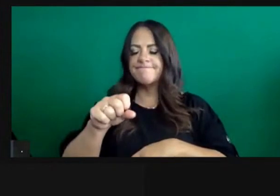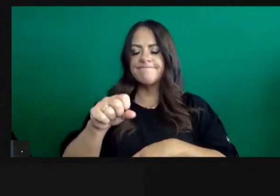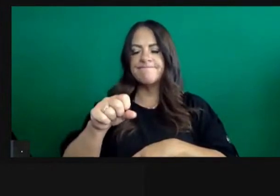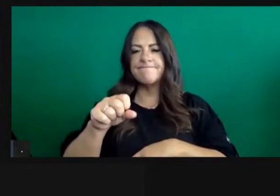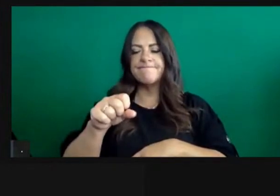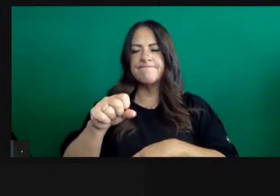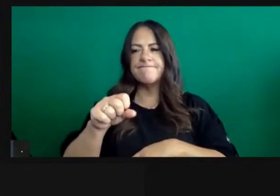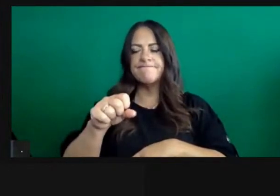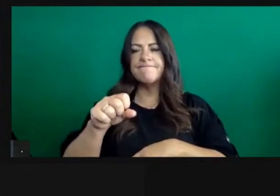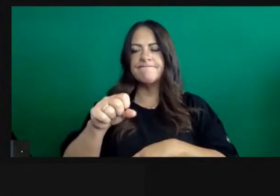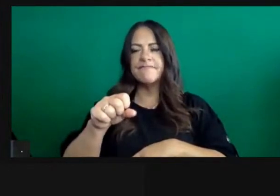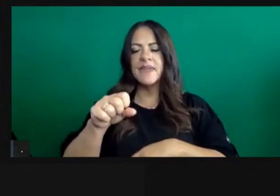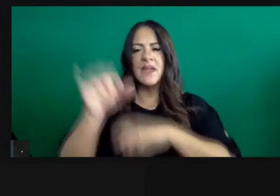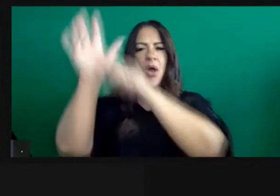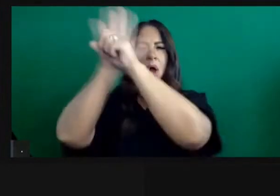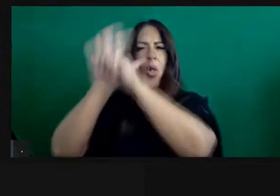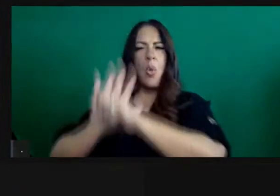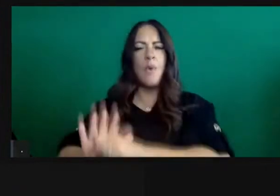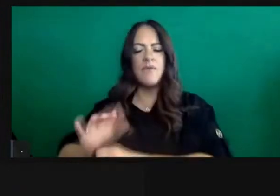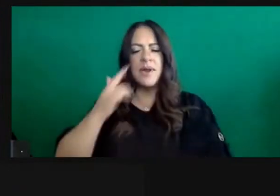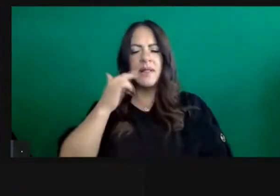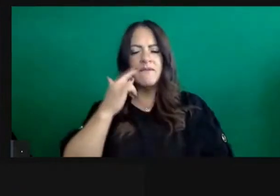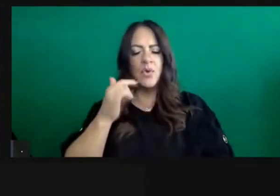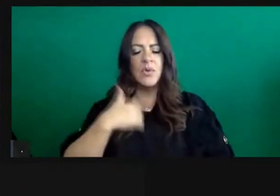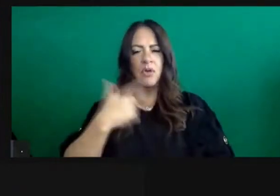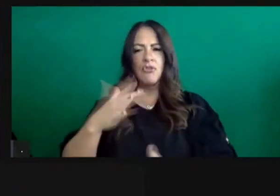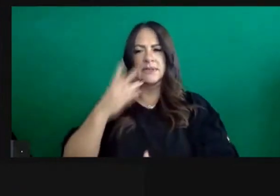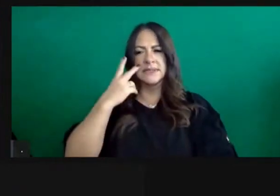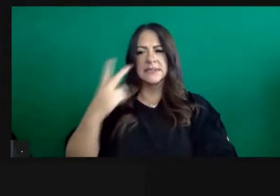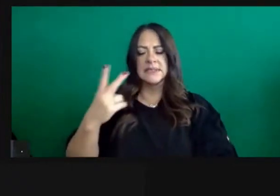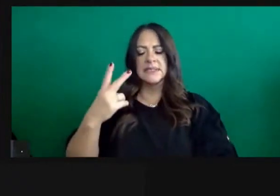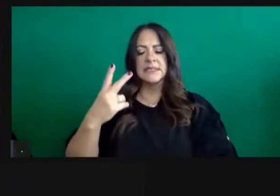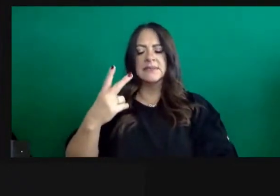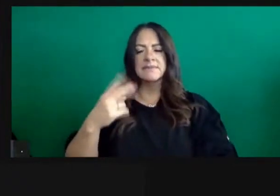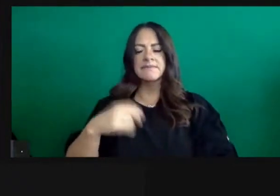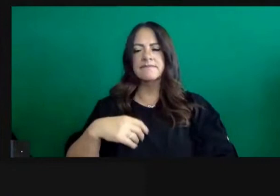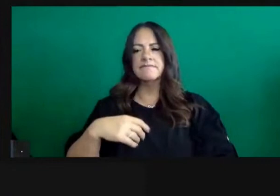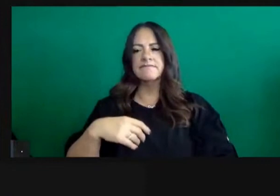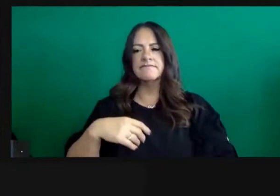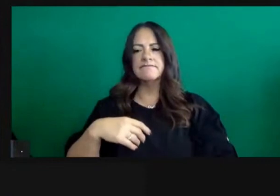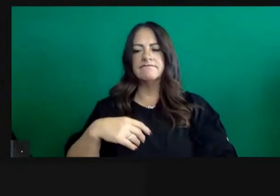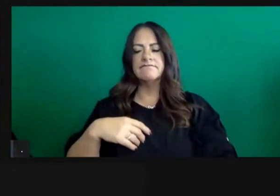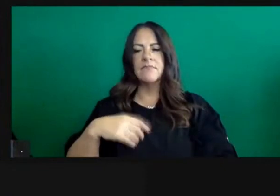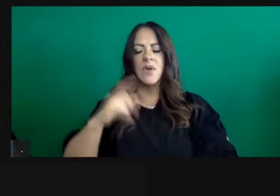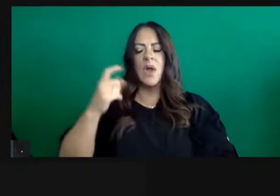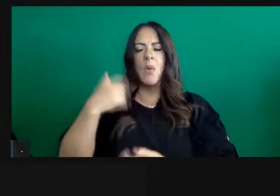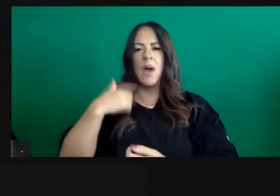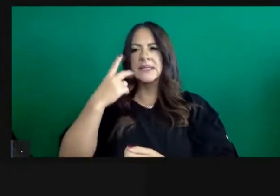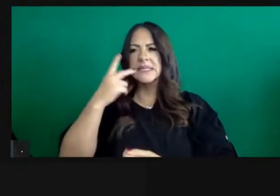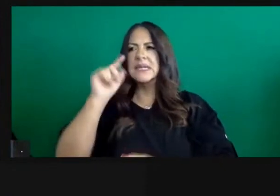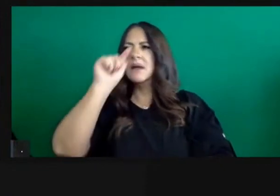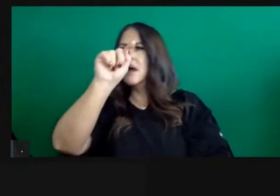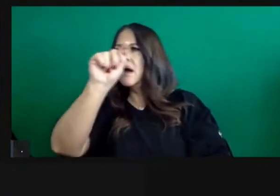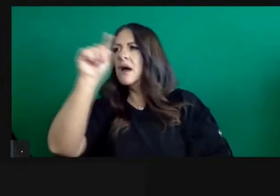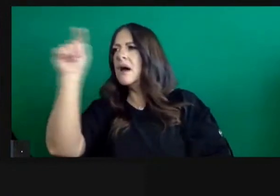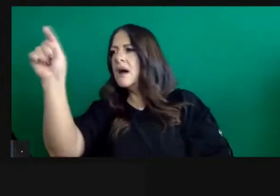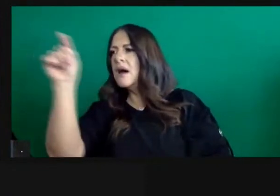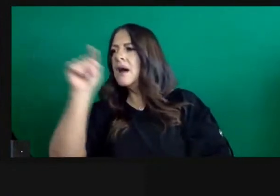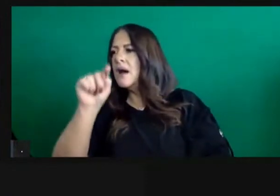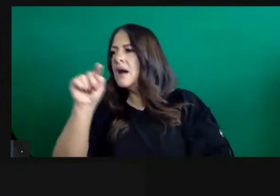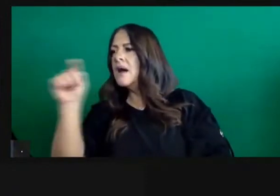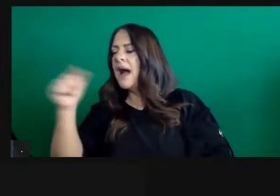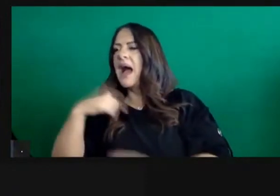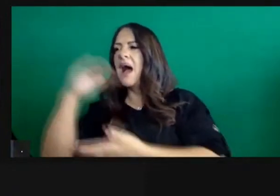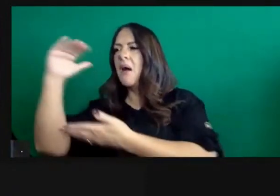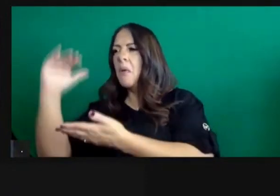is seeing potentially, we hope, a trend of reduced transmission, fewer cases today than